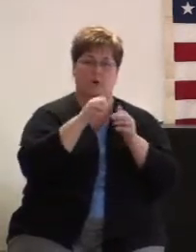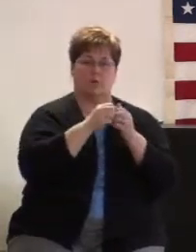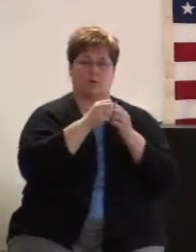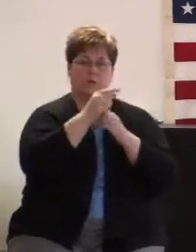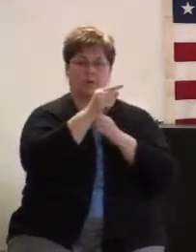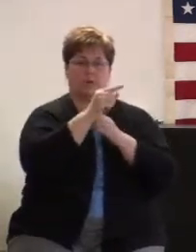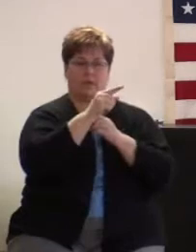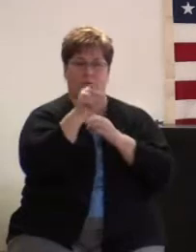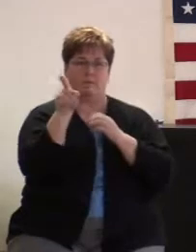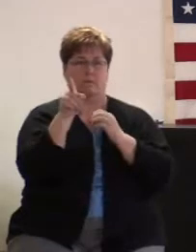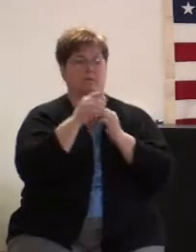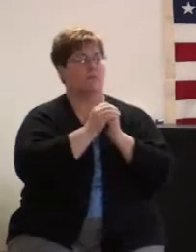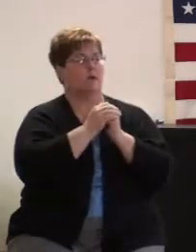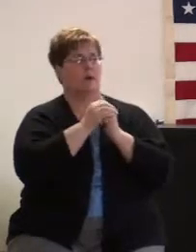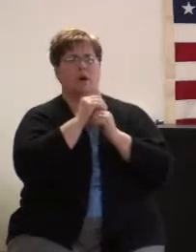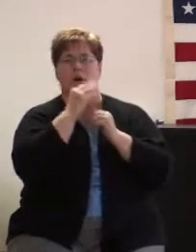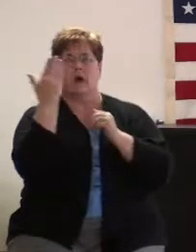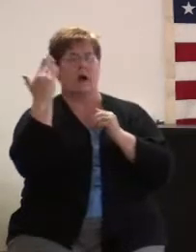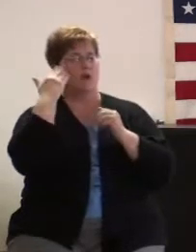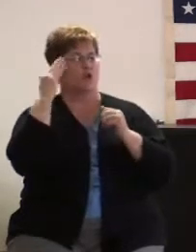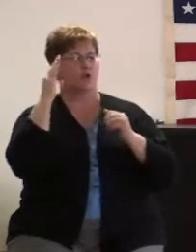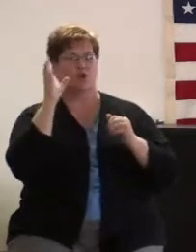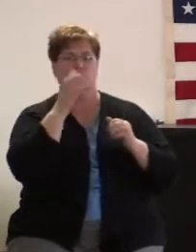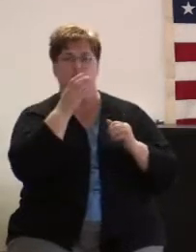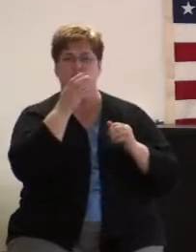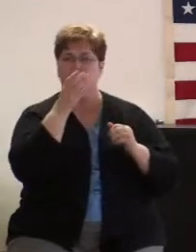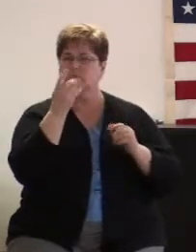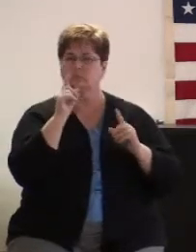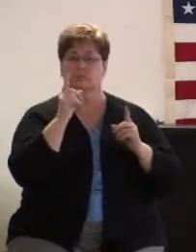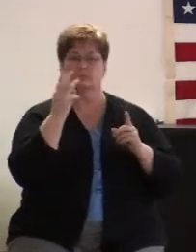I don't have a clue but we're going.